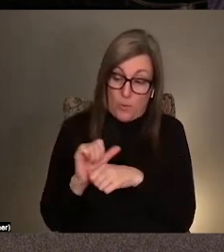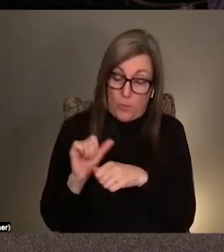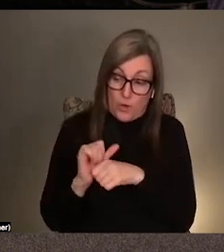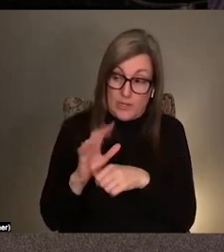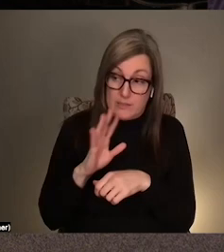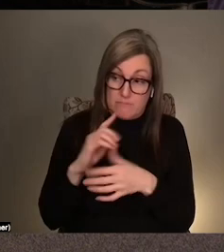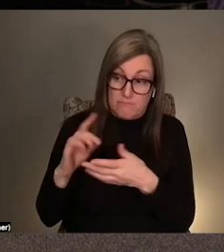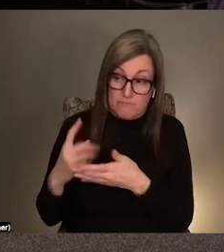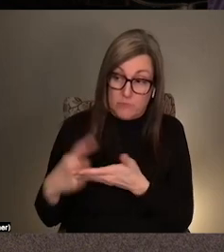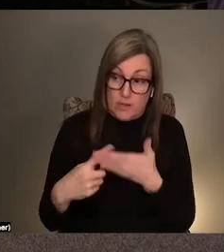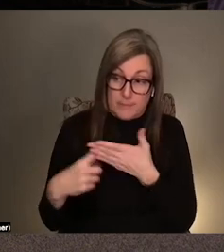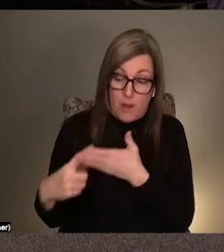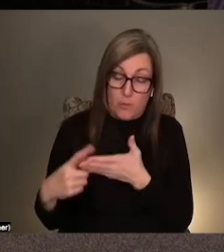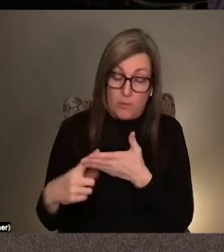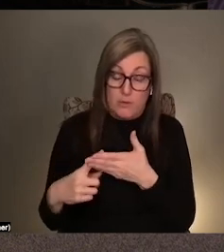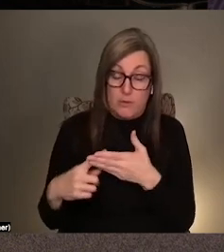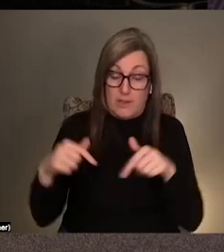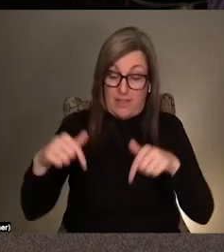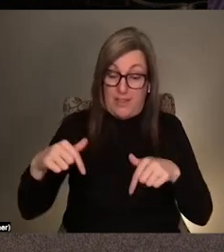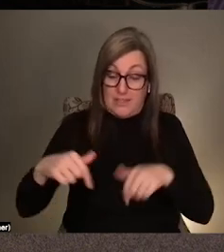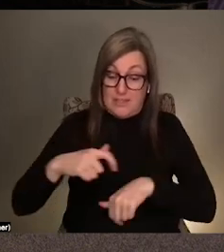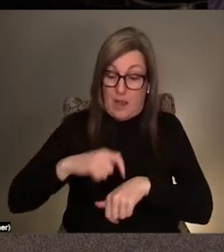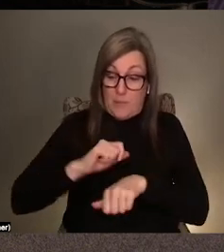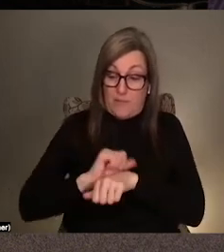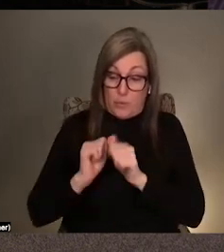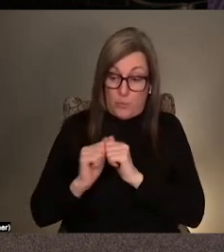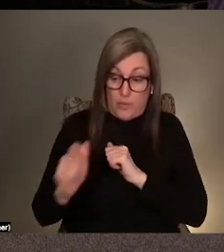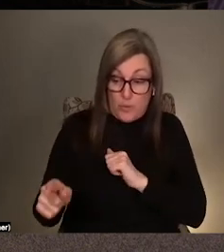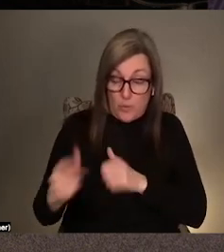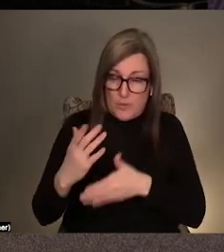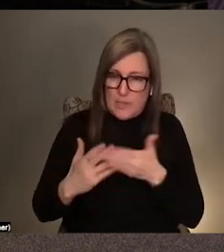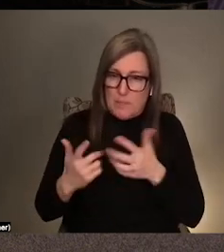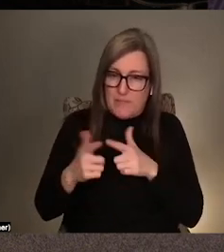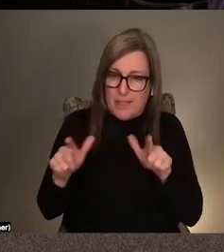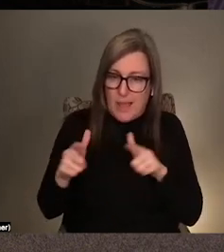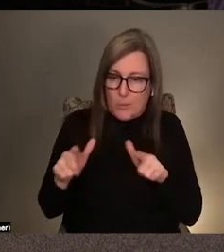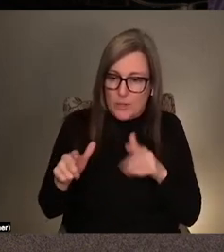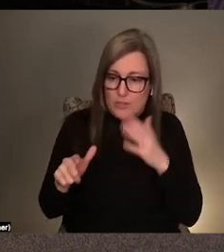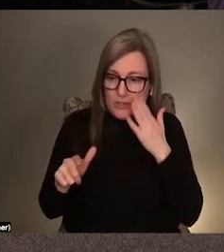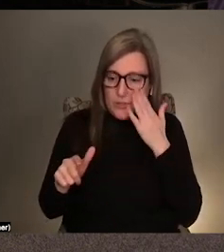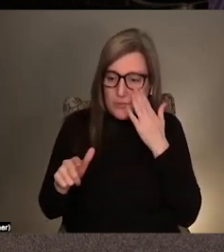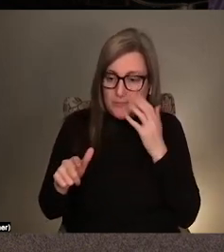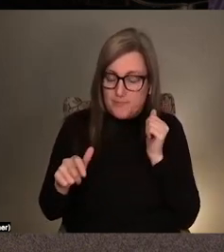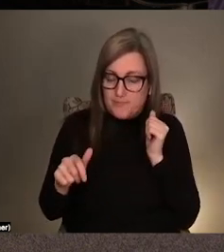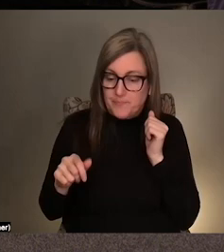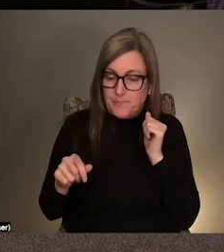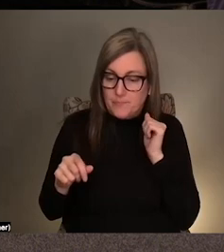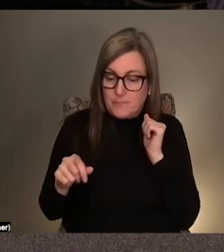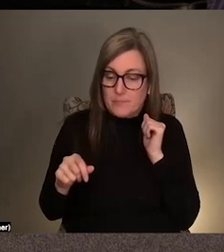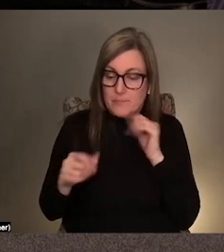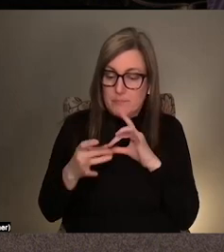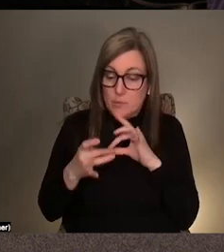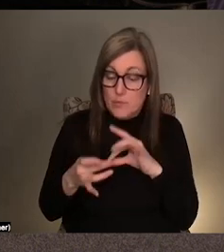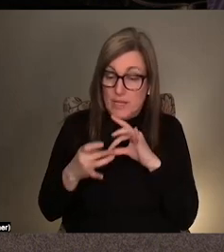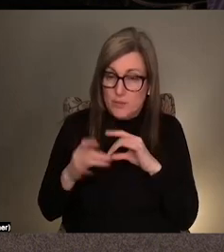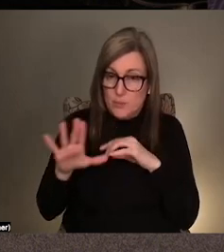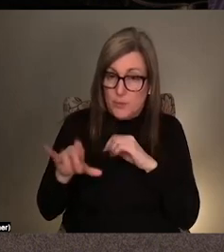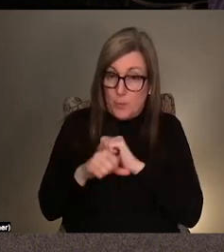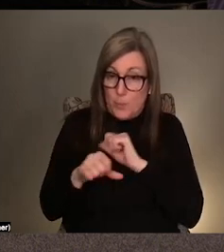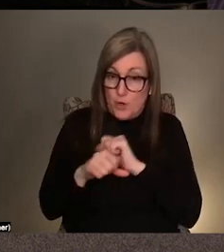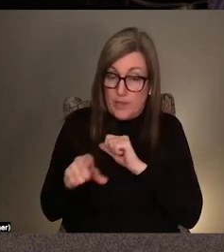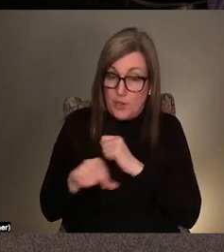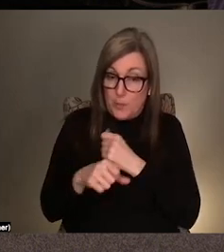even in the time that we've worked together, some of the language around, uh, the work that you make has changed.